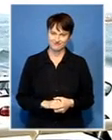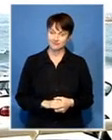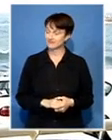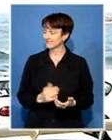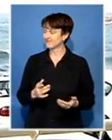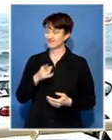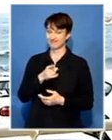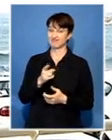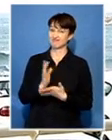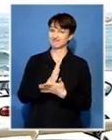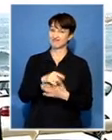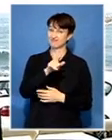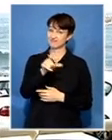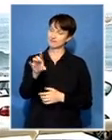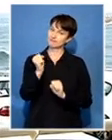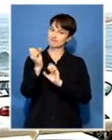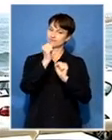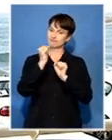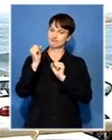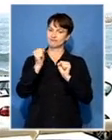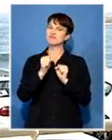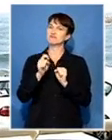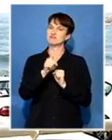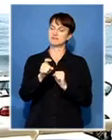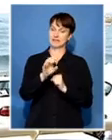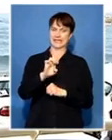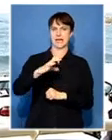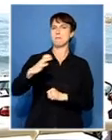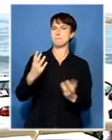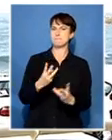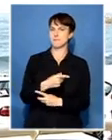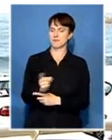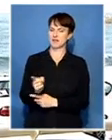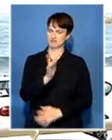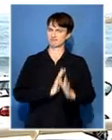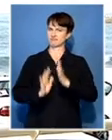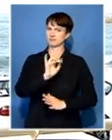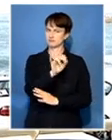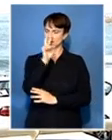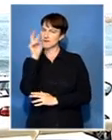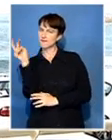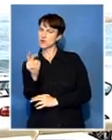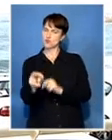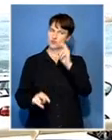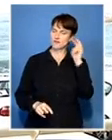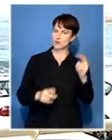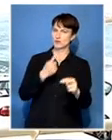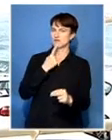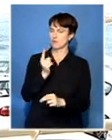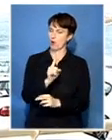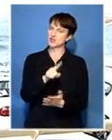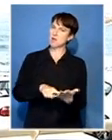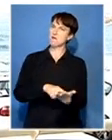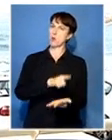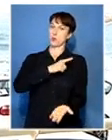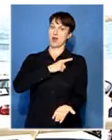well those are some of the residents of the eastern cape really expressing their feelings and their views about uh voting today